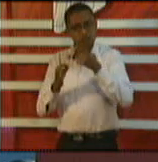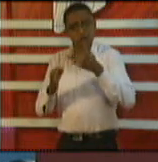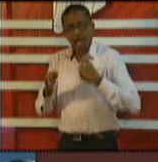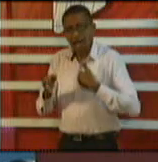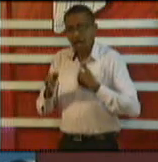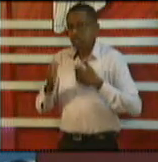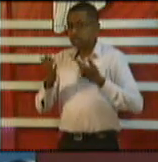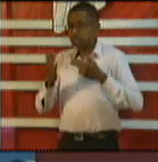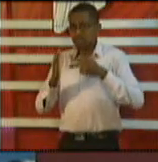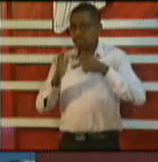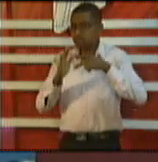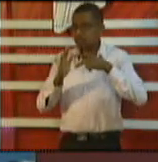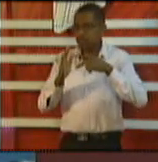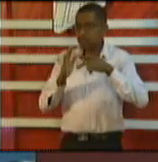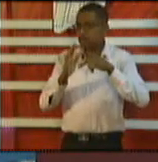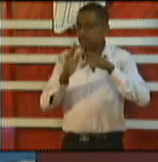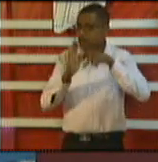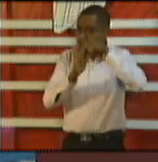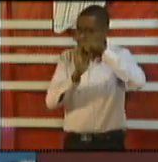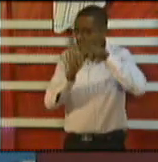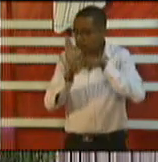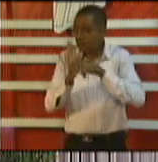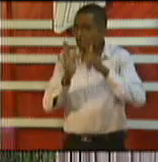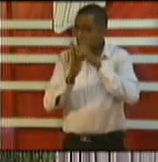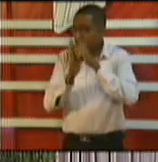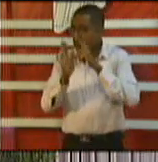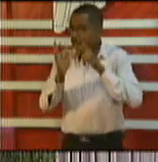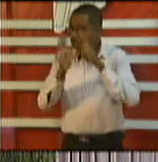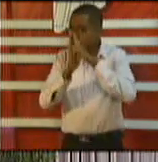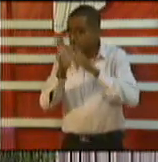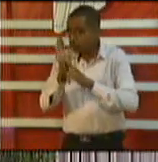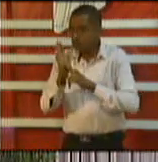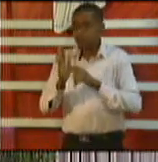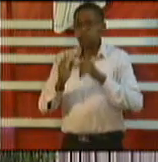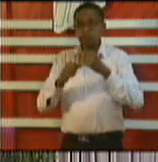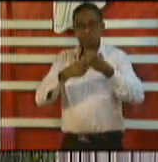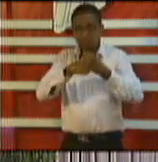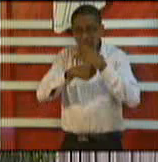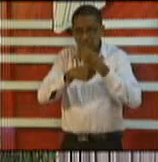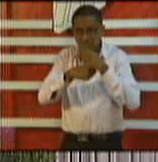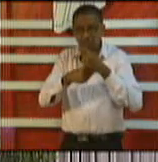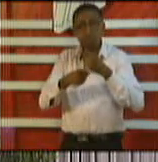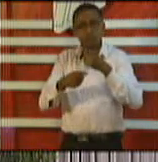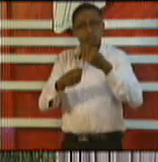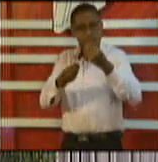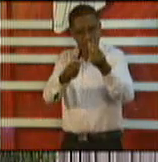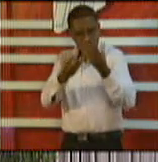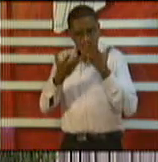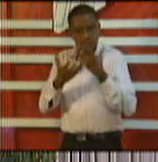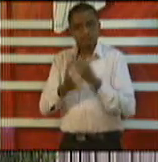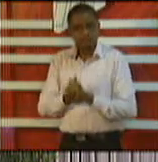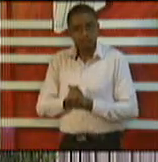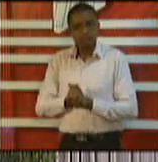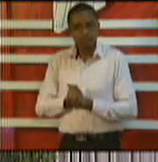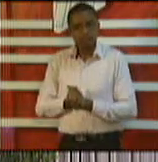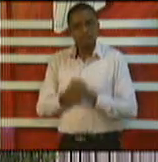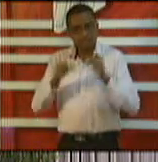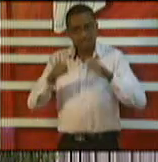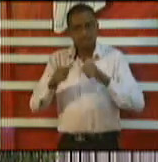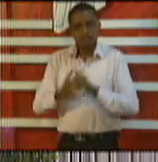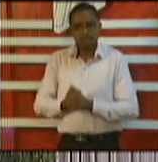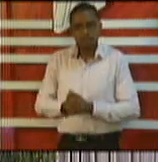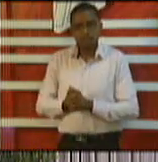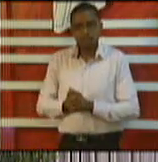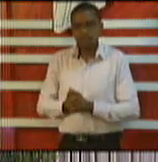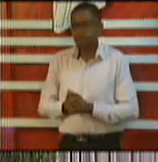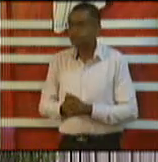guidelines you can adapt if need be. Okay thank you before we move on minister of national security some persons online